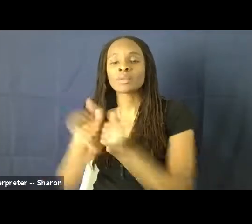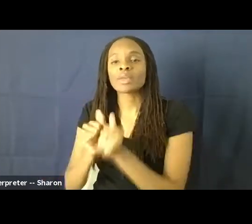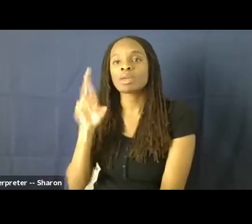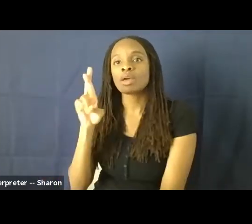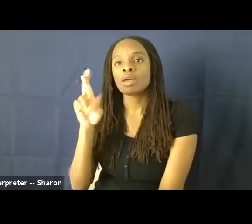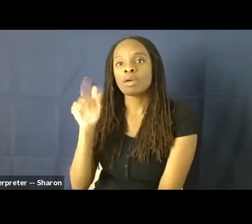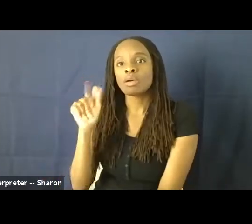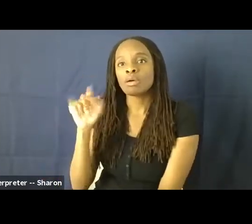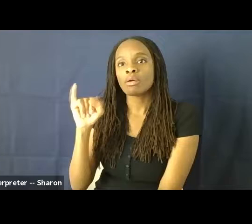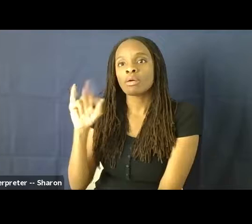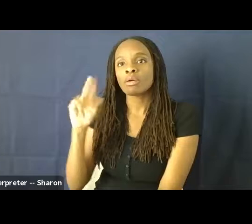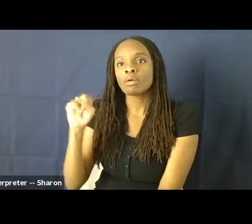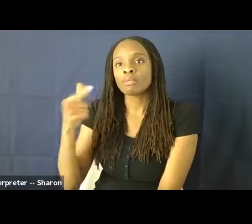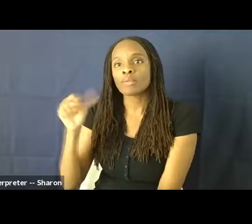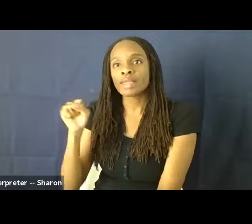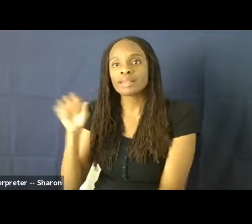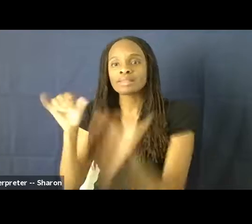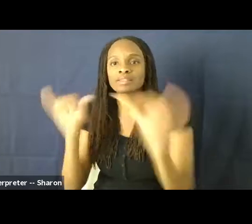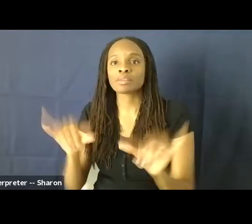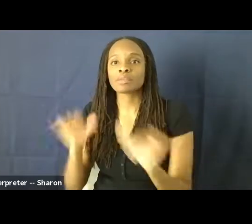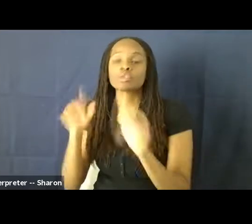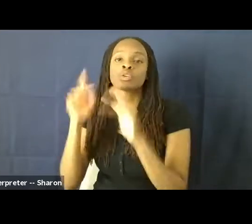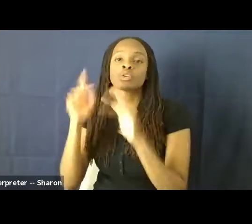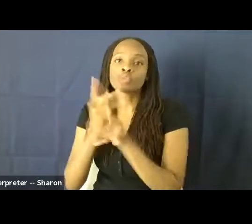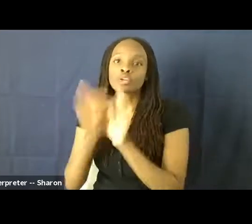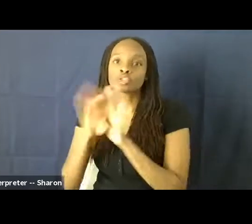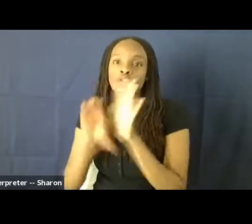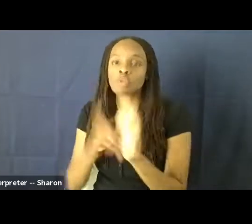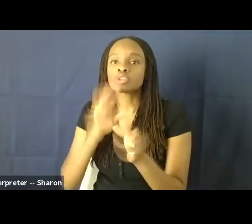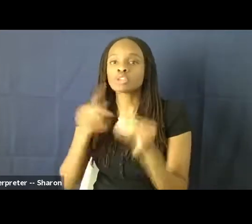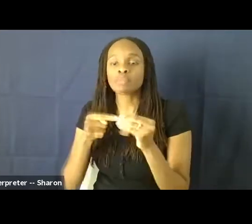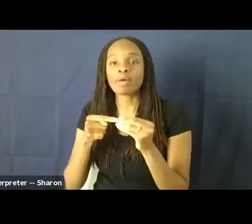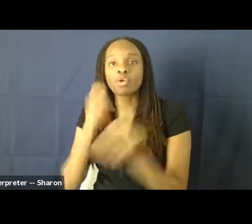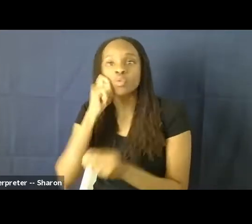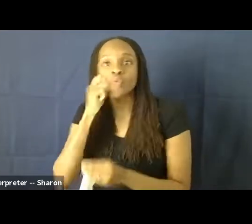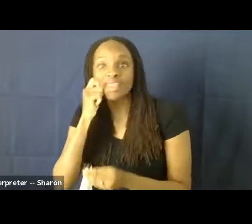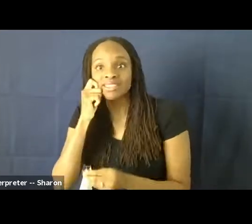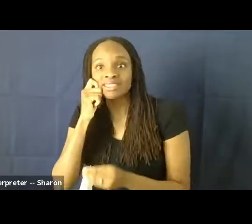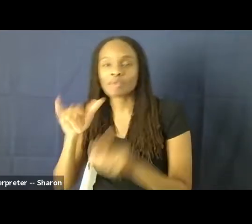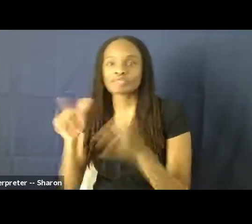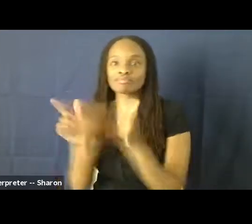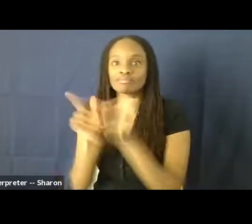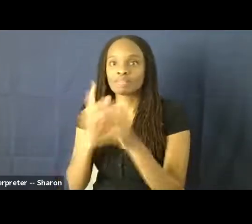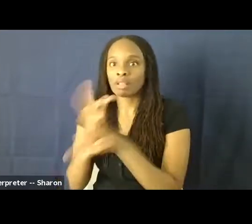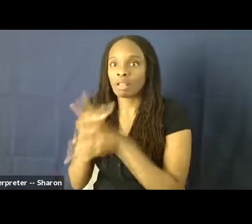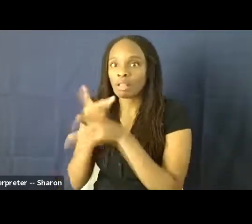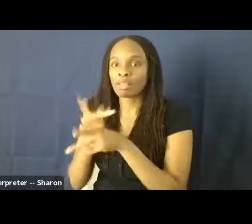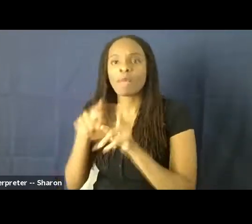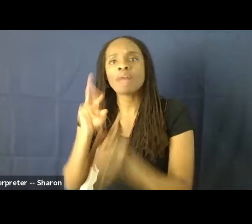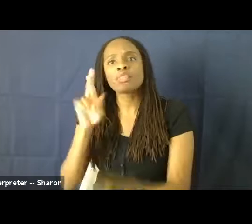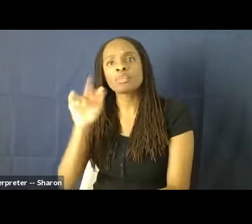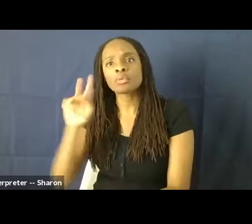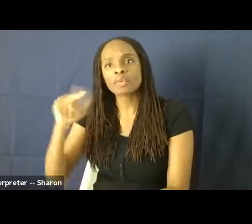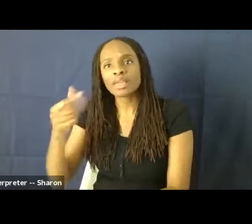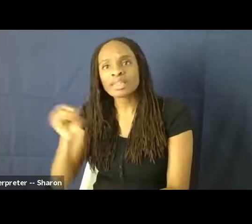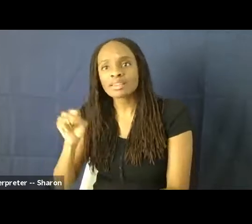So whereas the production code talked about issues of race as being forbidden and handled with care, the rating system shifted it to shall